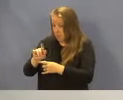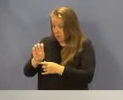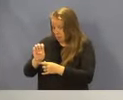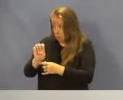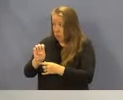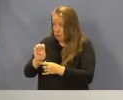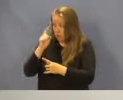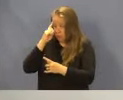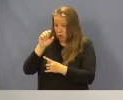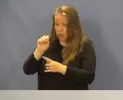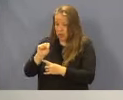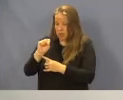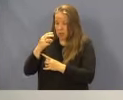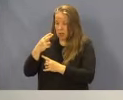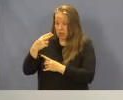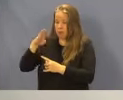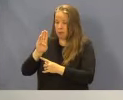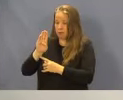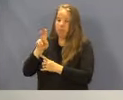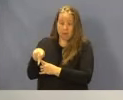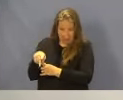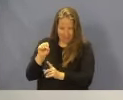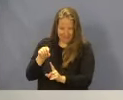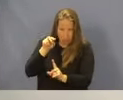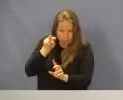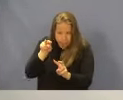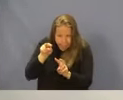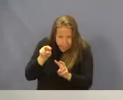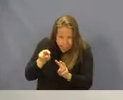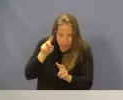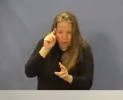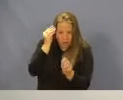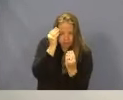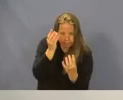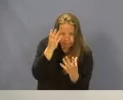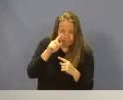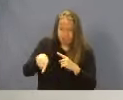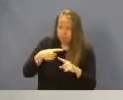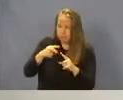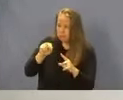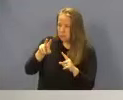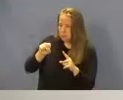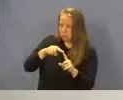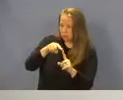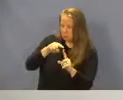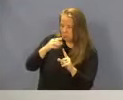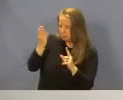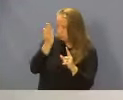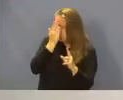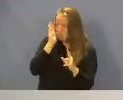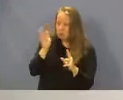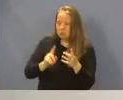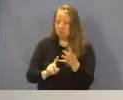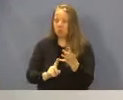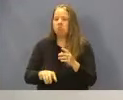SHBP. So be on the lookout for some public-facing news to that effect in the weeks ahead. And on a